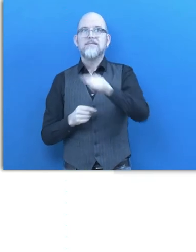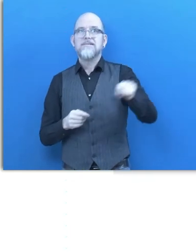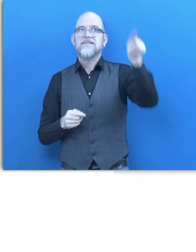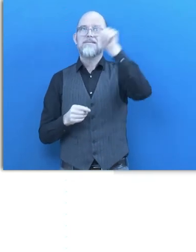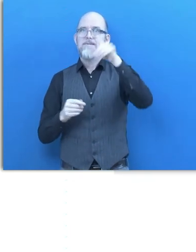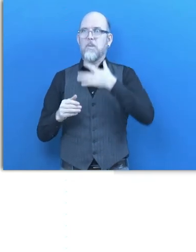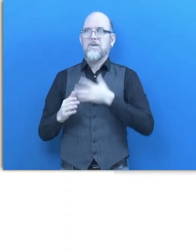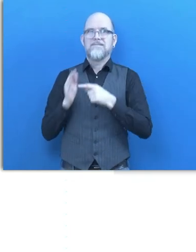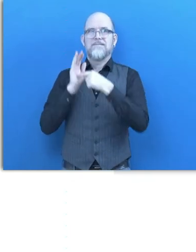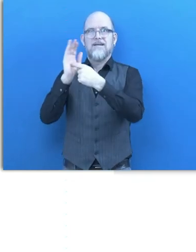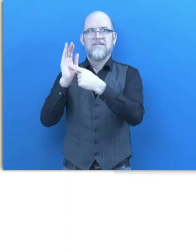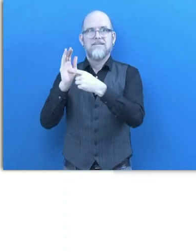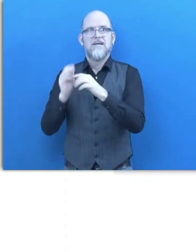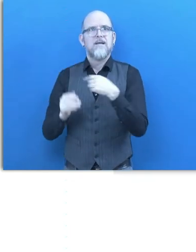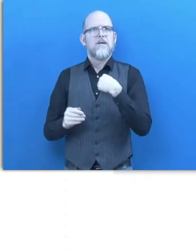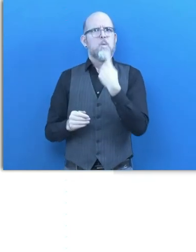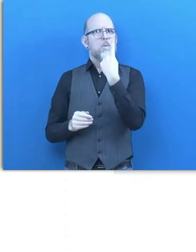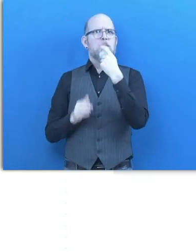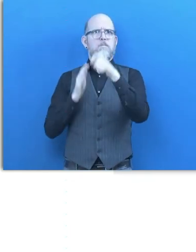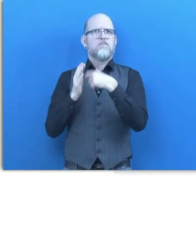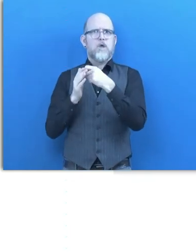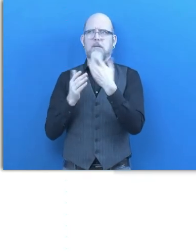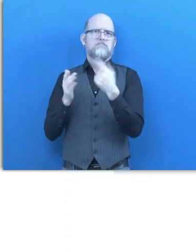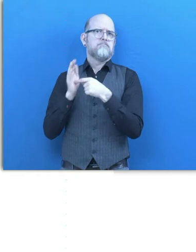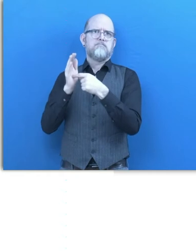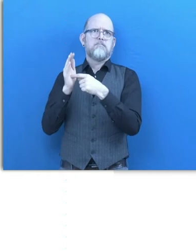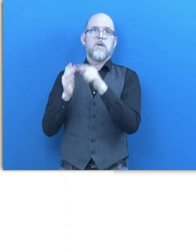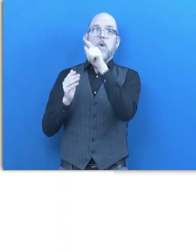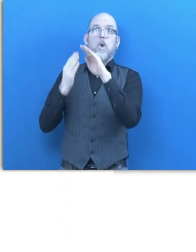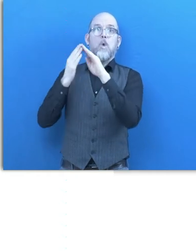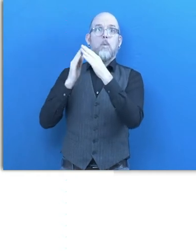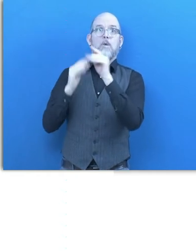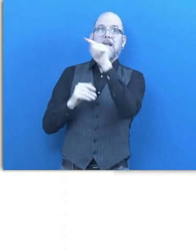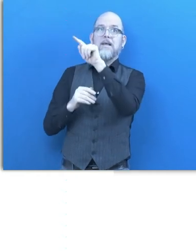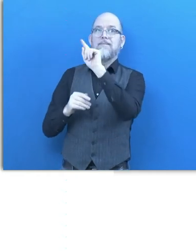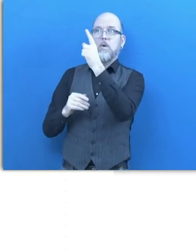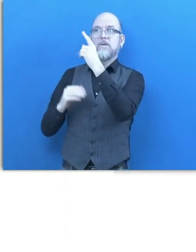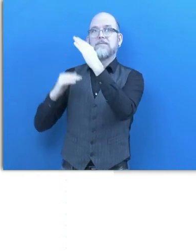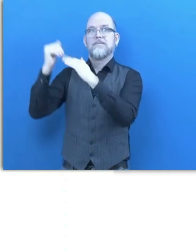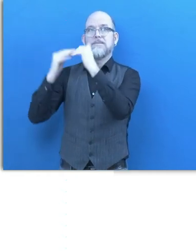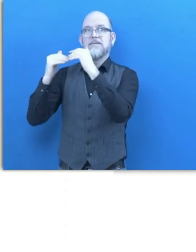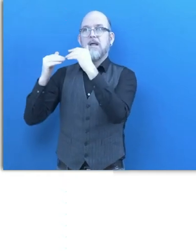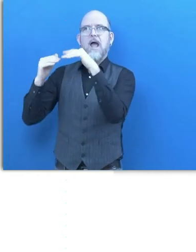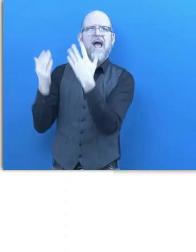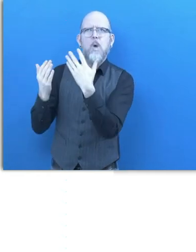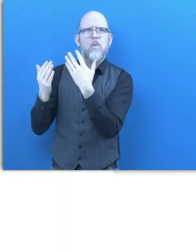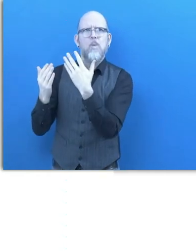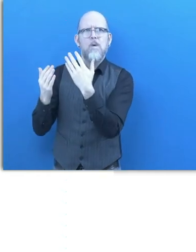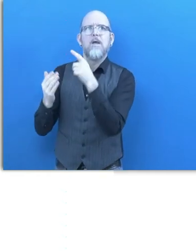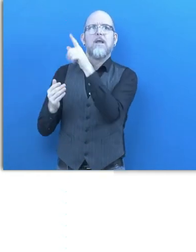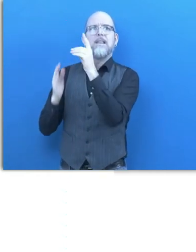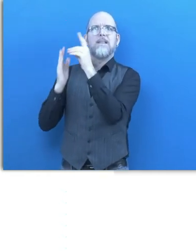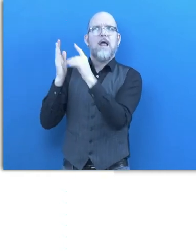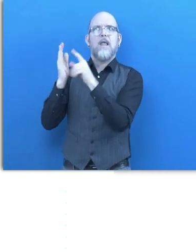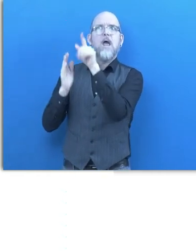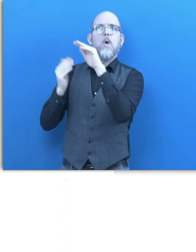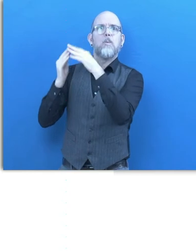one of our project areas. This is how we build up the new community. First, we collected the data and